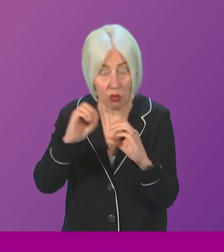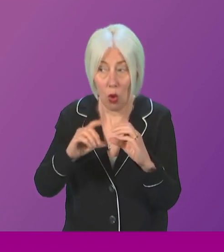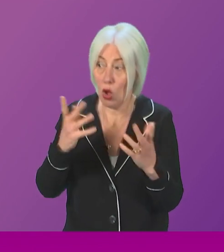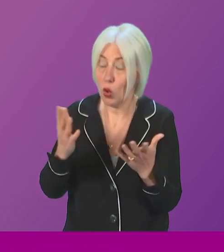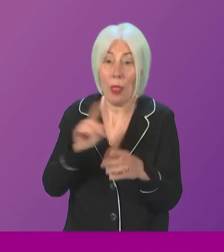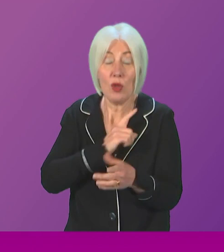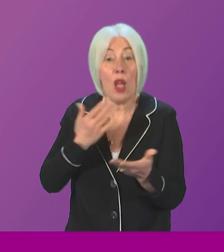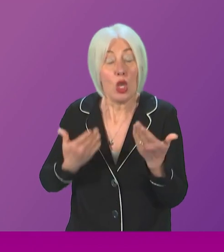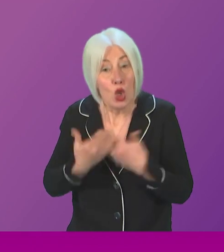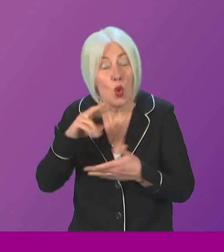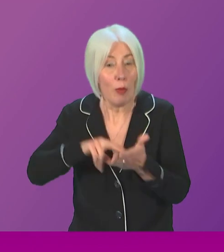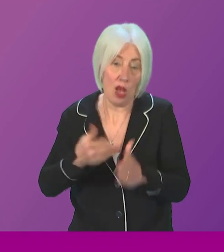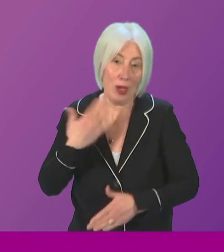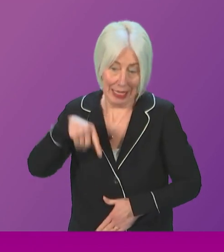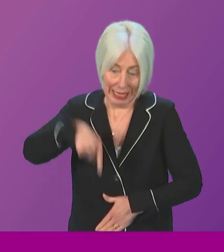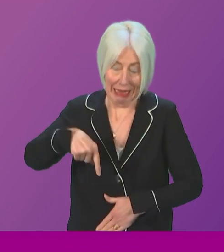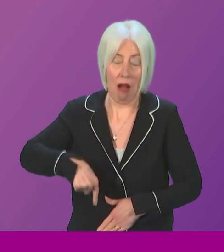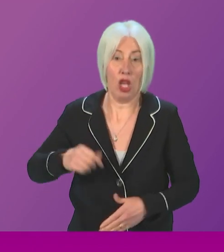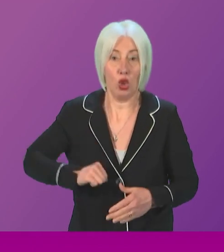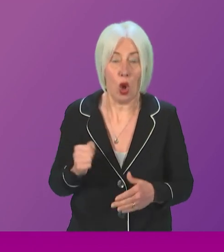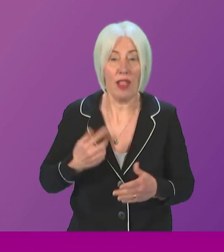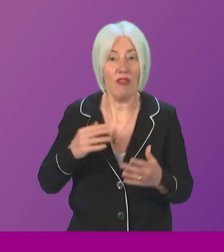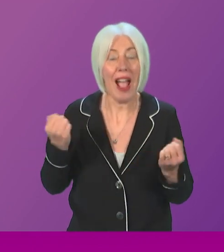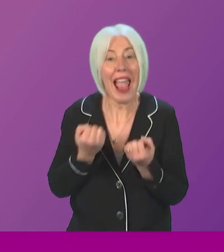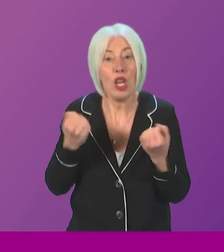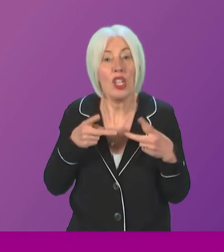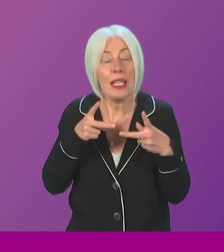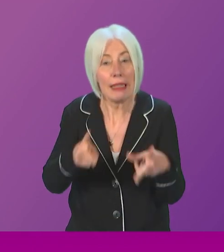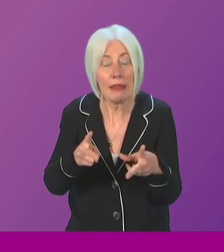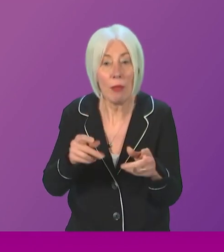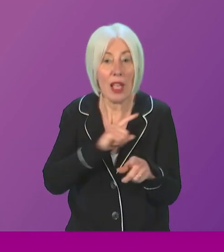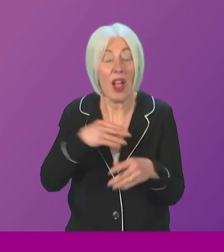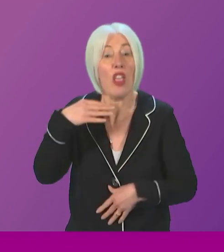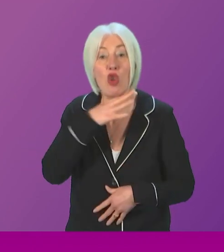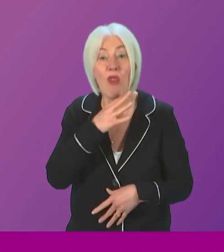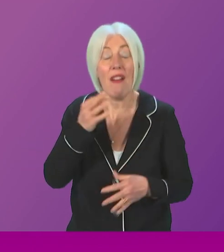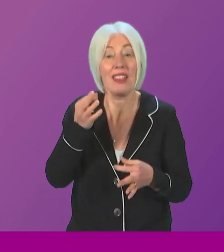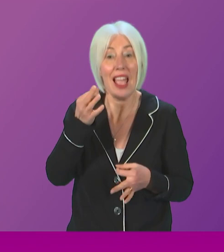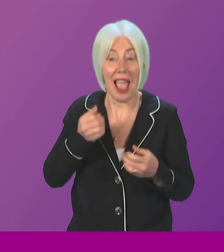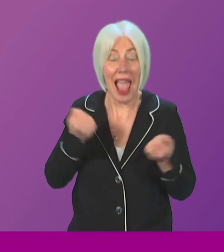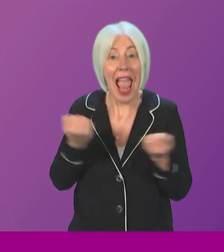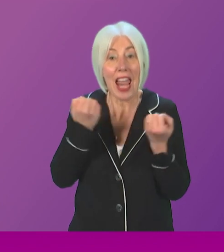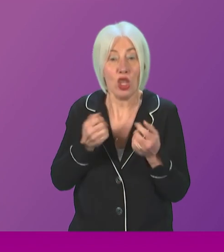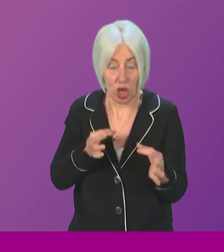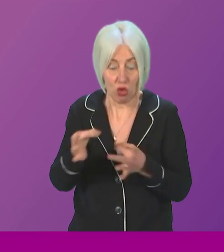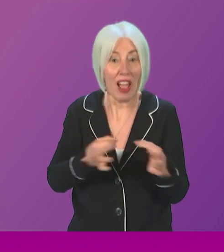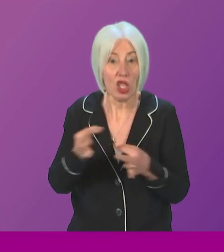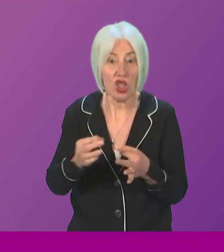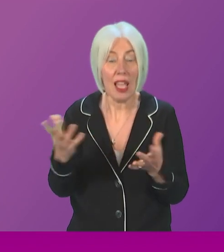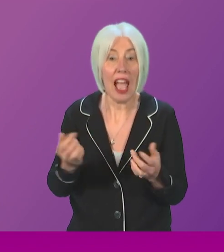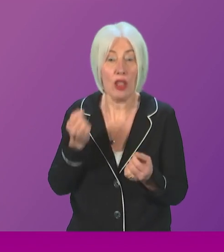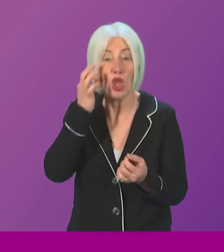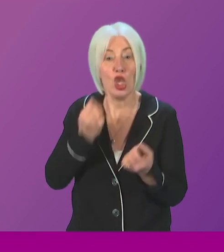That's why we need a new plan for Scotland's energy system. The draft energy strategy and just transition plan seeks to do